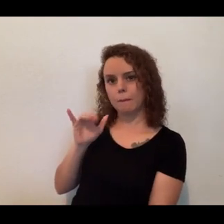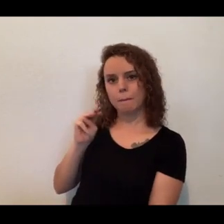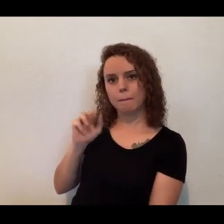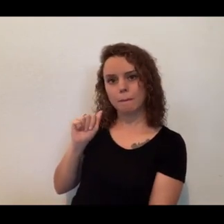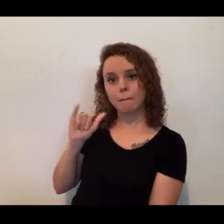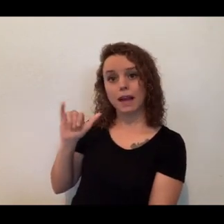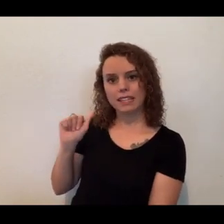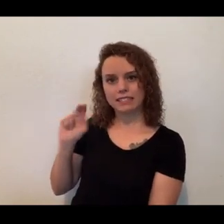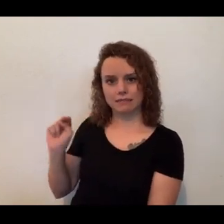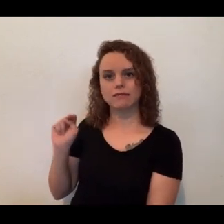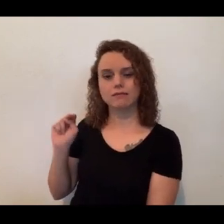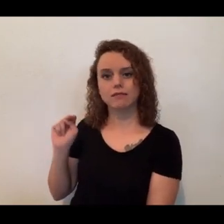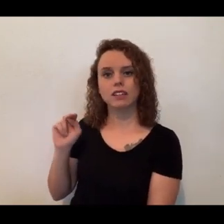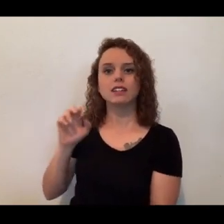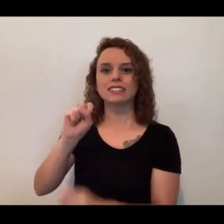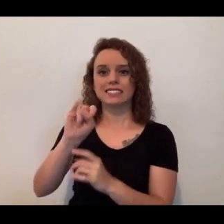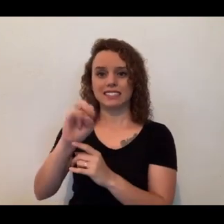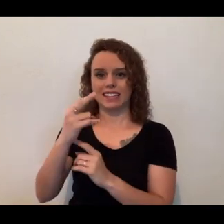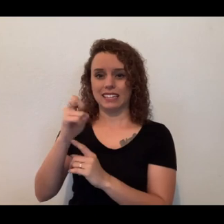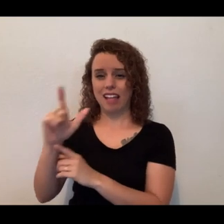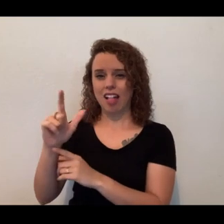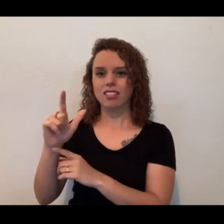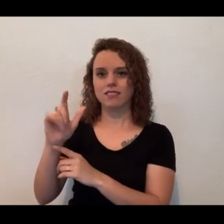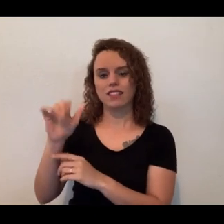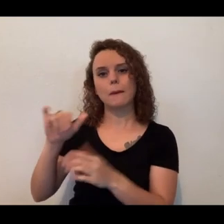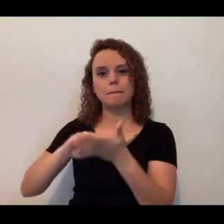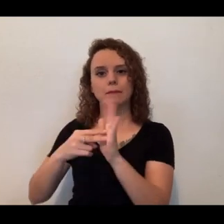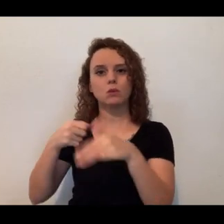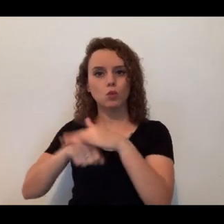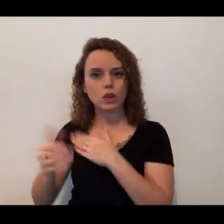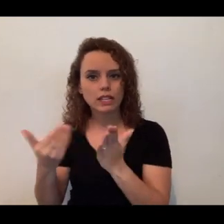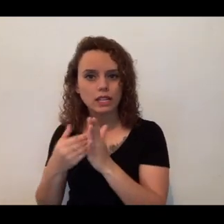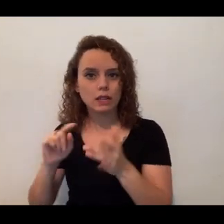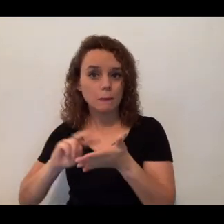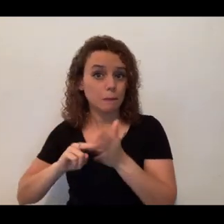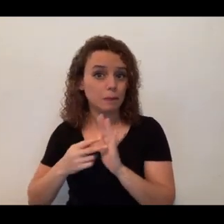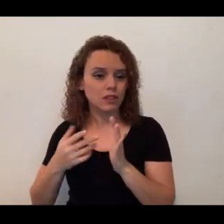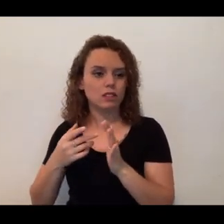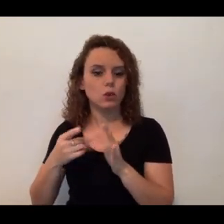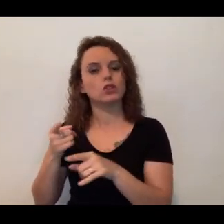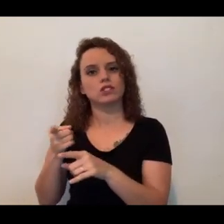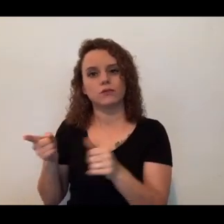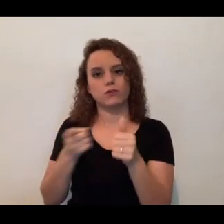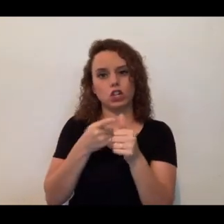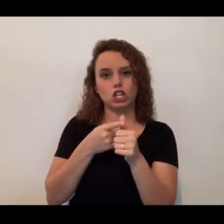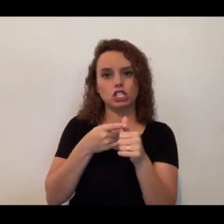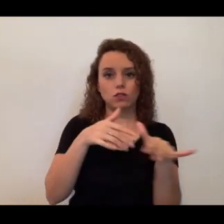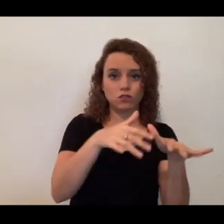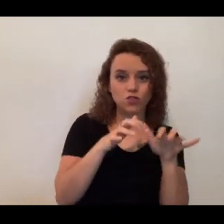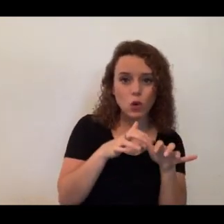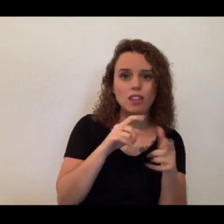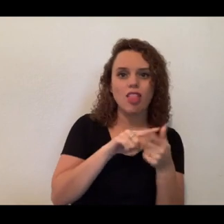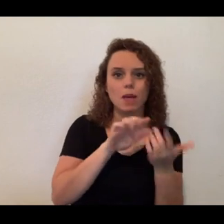it's because she was the first little stage of life, and then she was frozen and then became life again